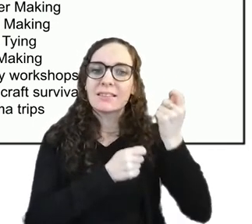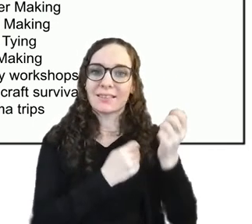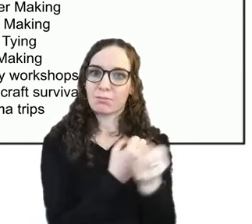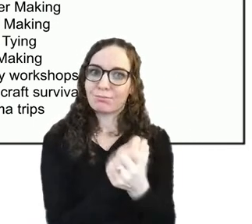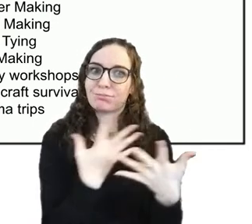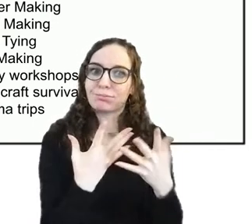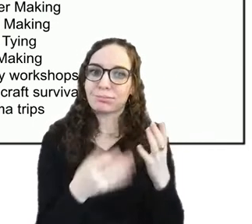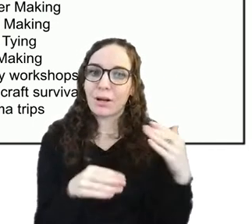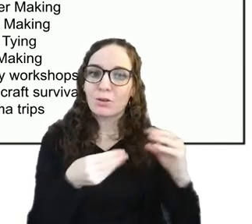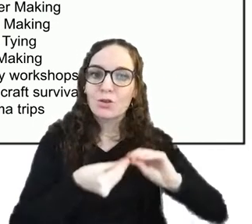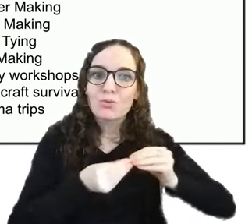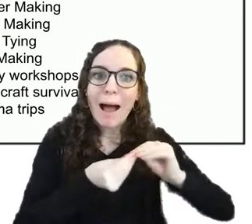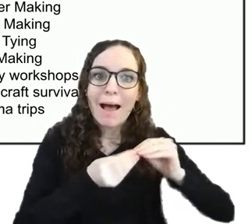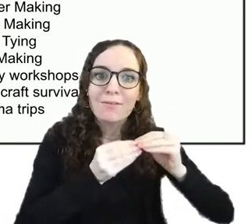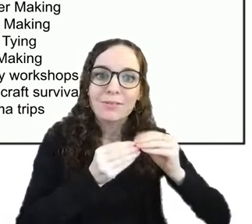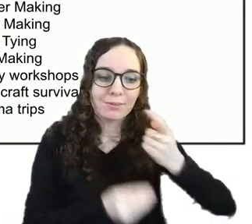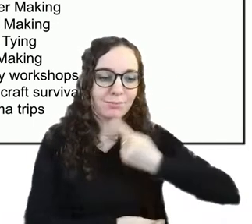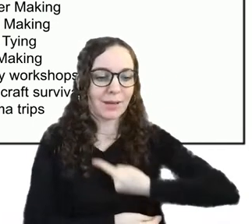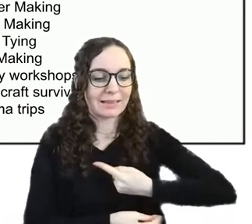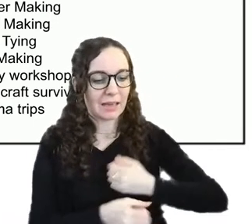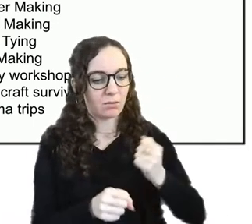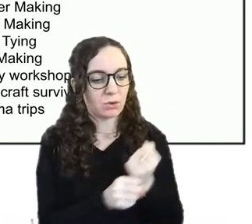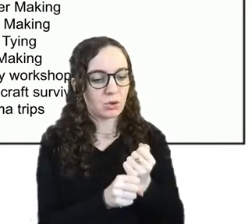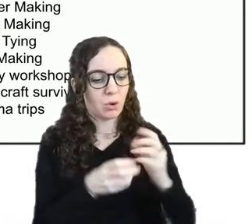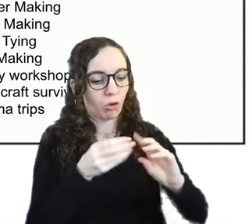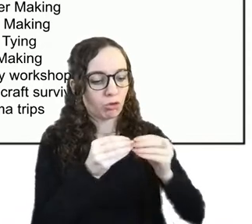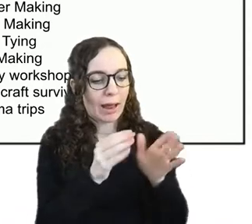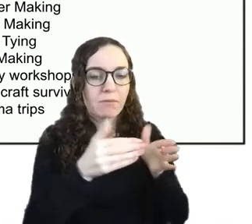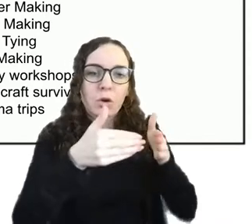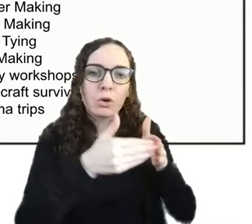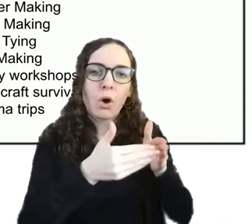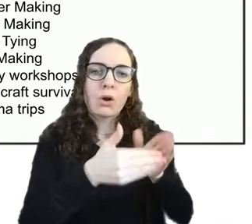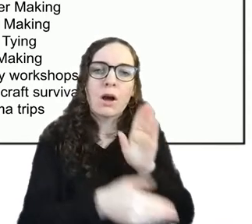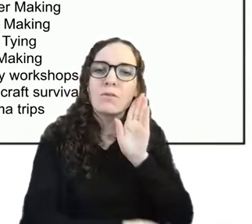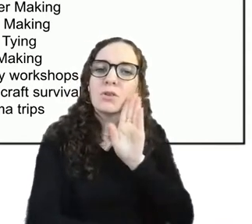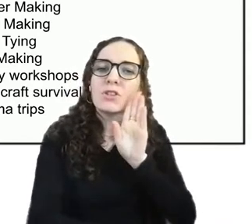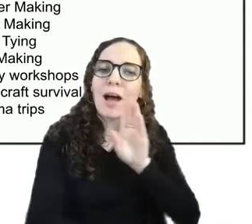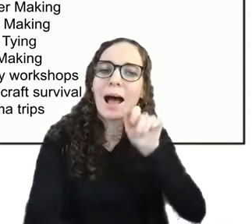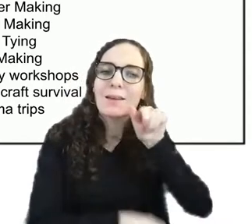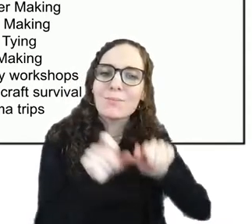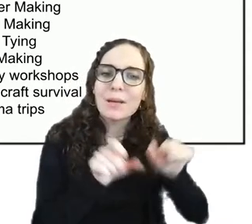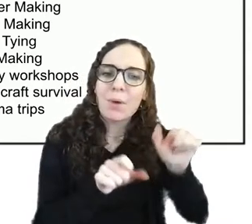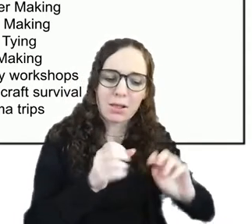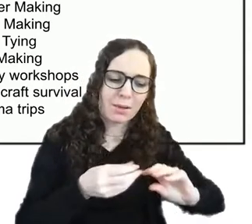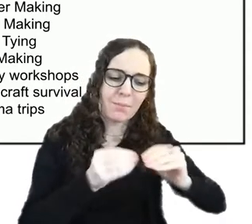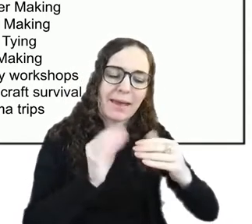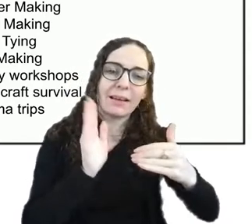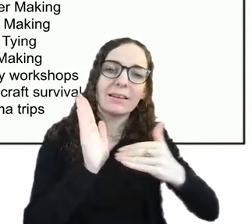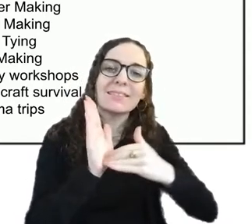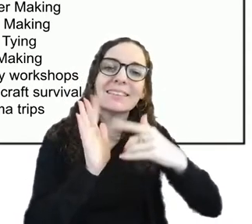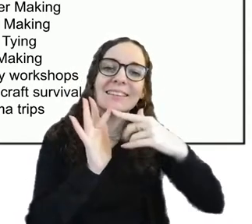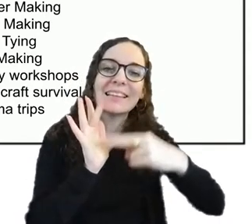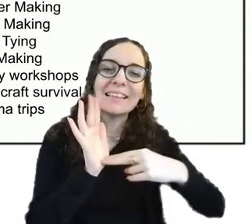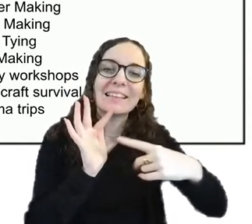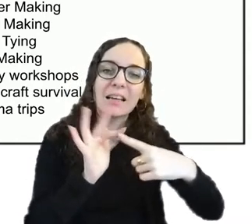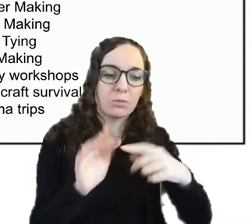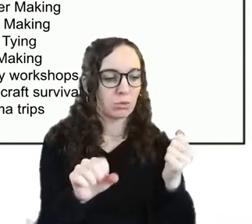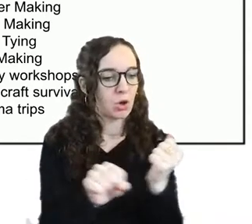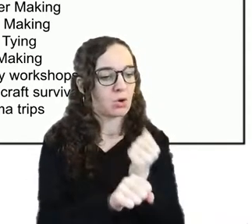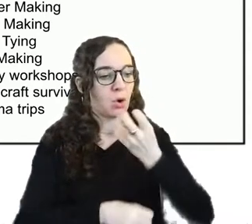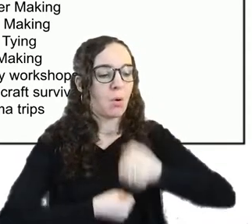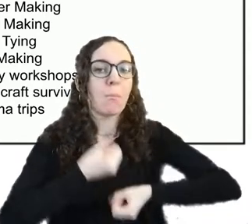so i run craft corner for shy people um and we make zines we do poetry um